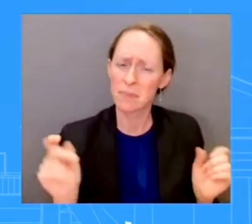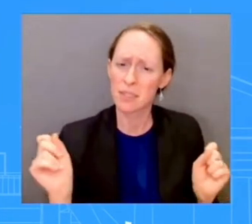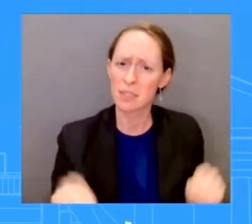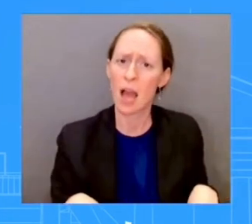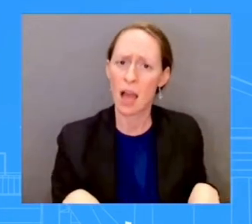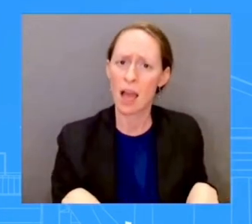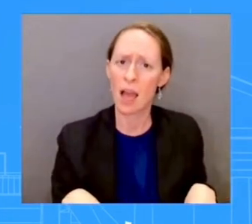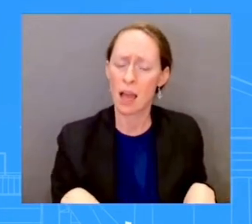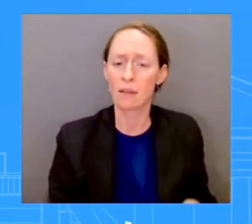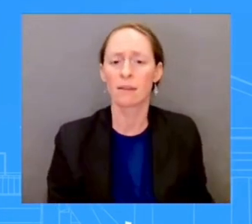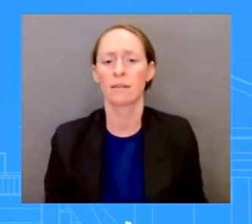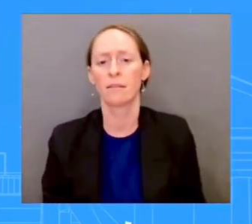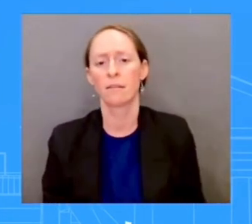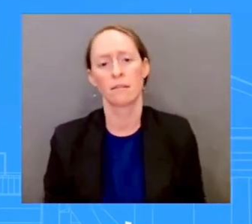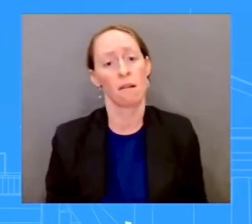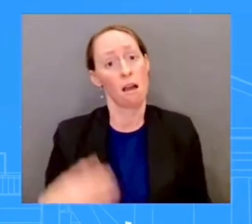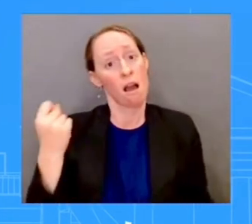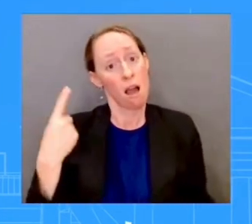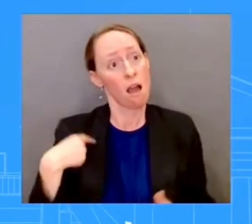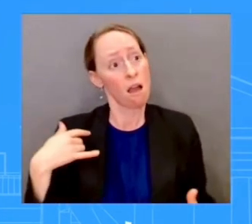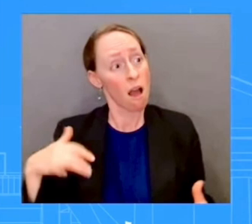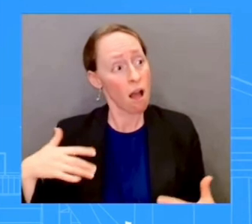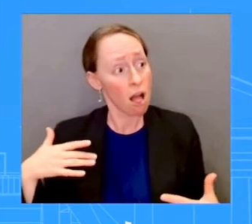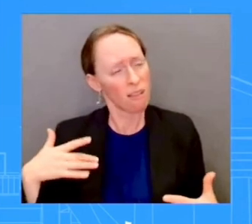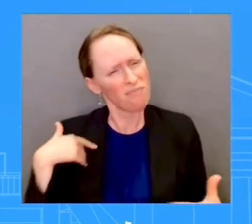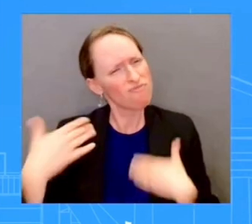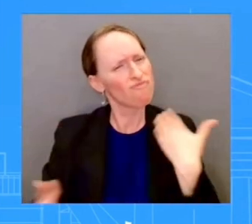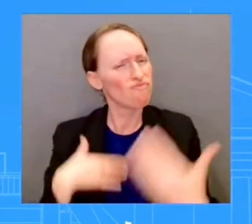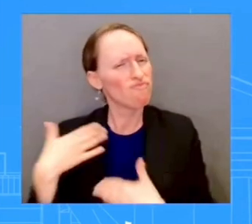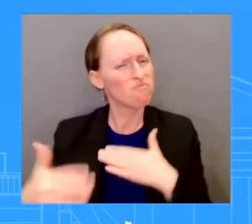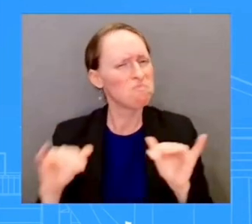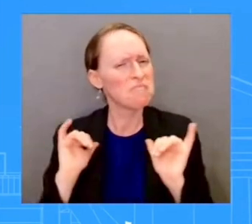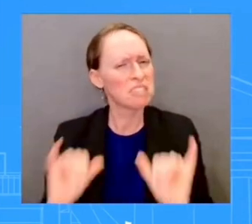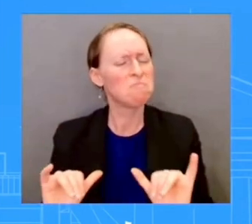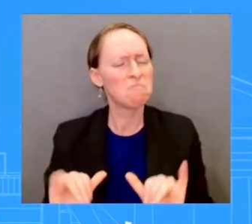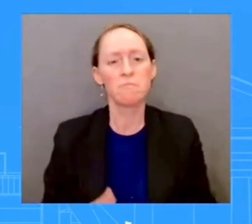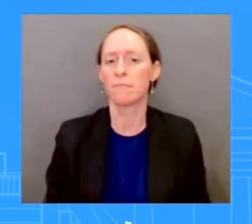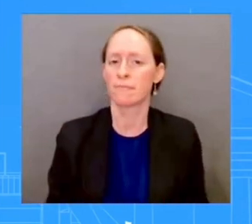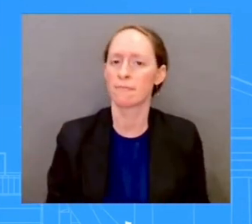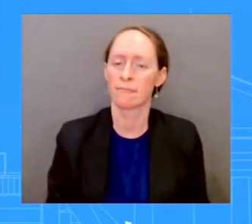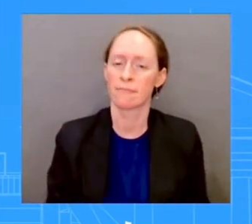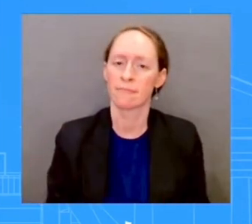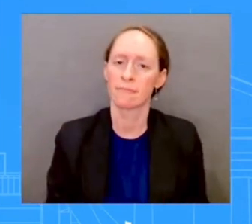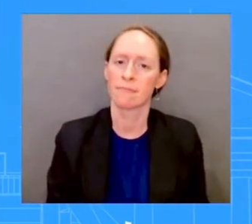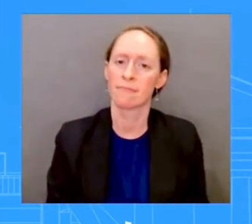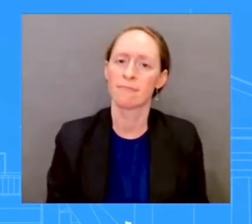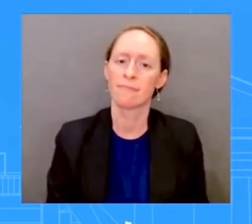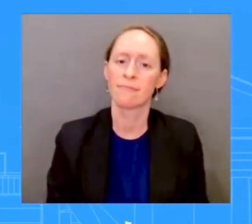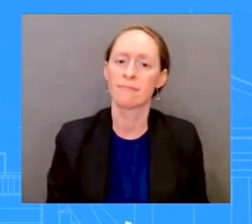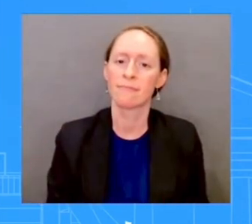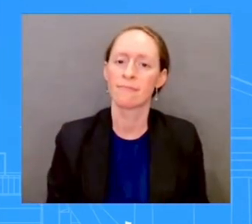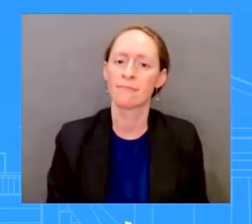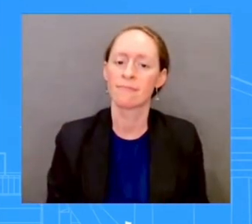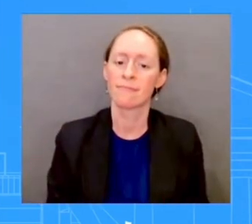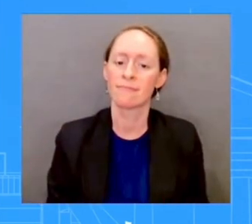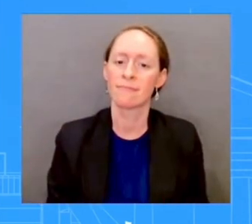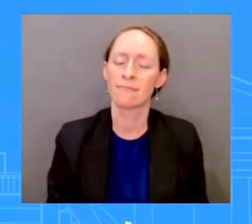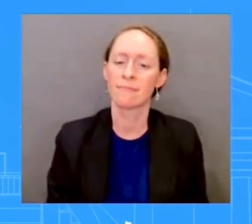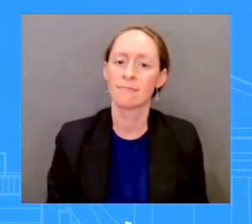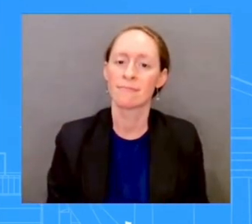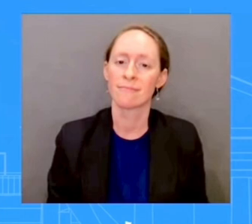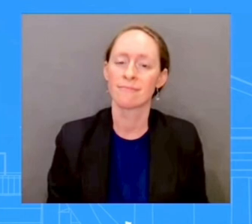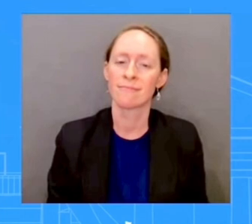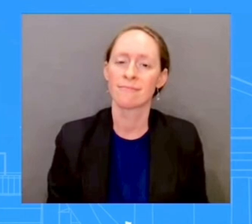on China, Karin. Thank you, Karin. So still in China, they just published this new map that